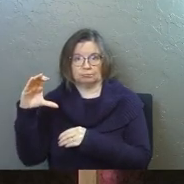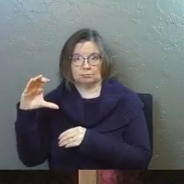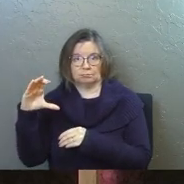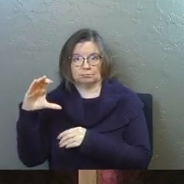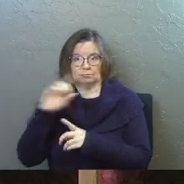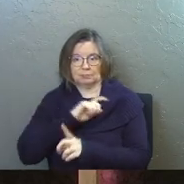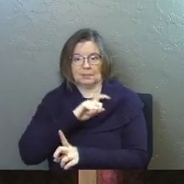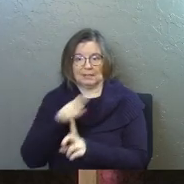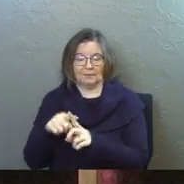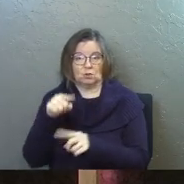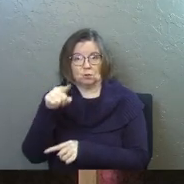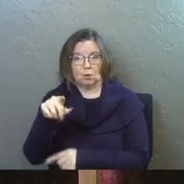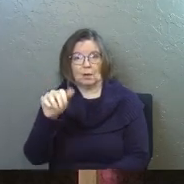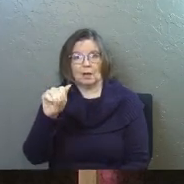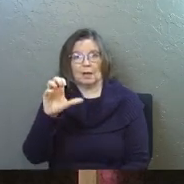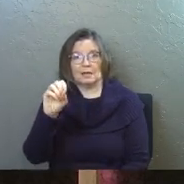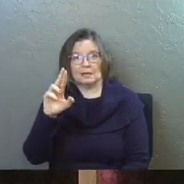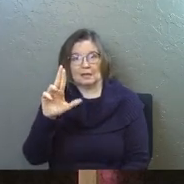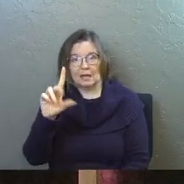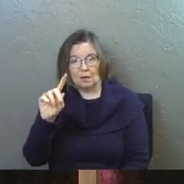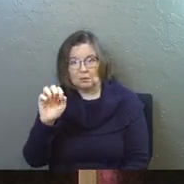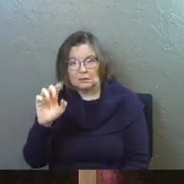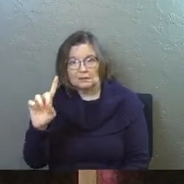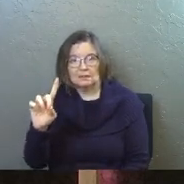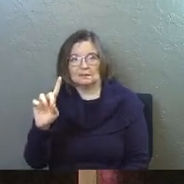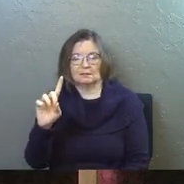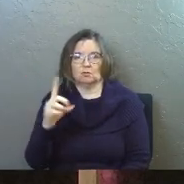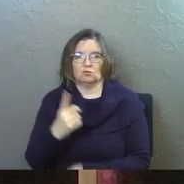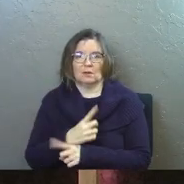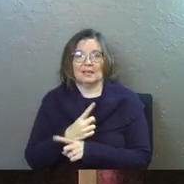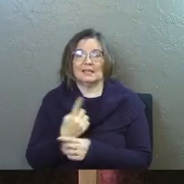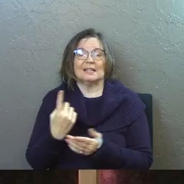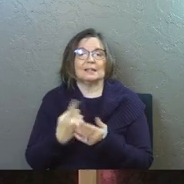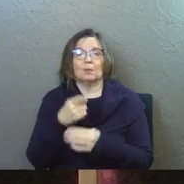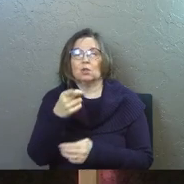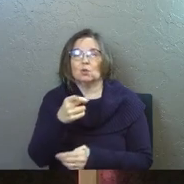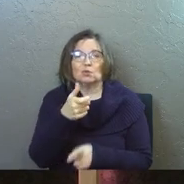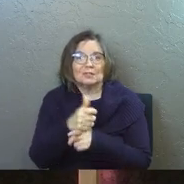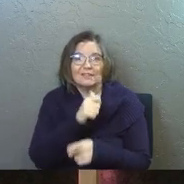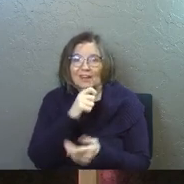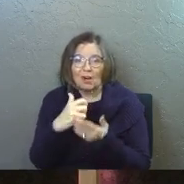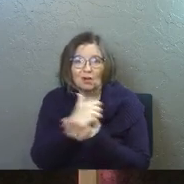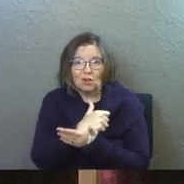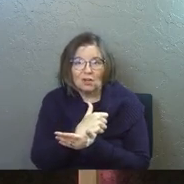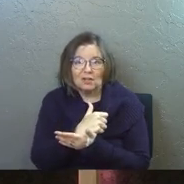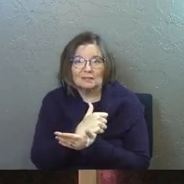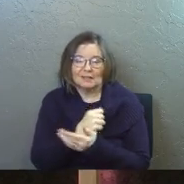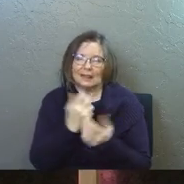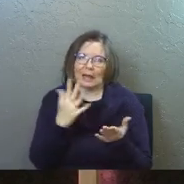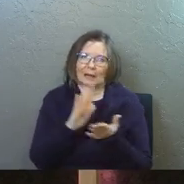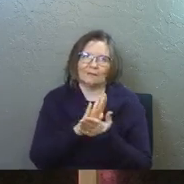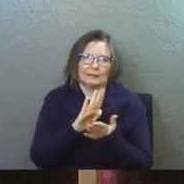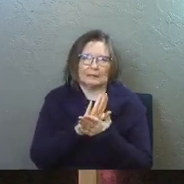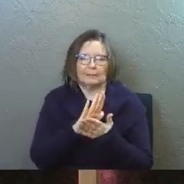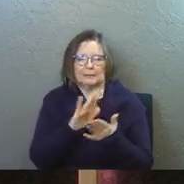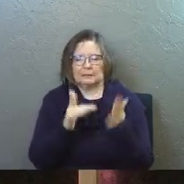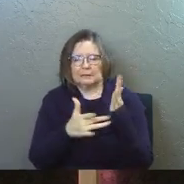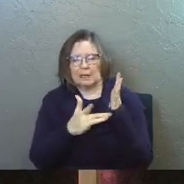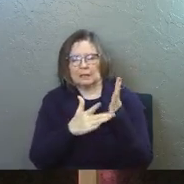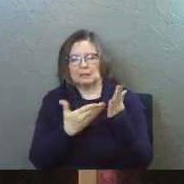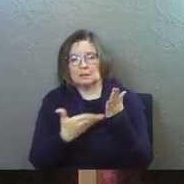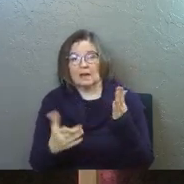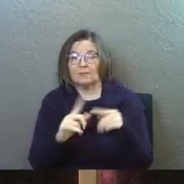to you. See, accounted righteousness is righteousness that you haven't earned. And I know it's a lot of academic technical stuff,